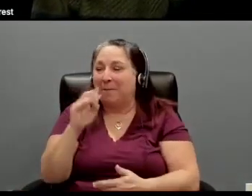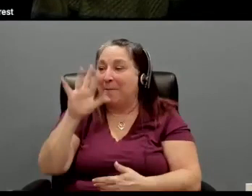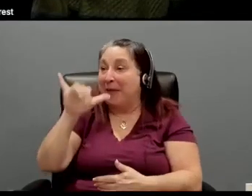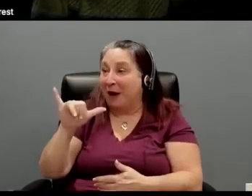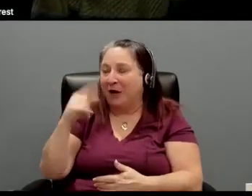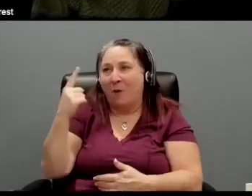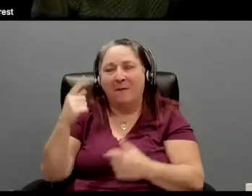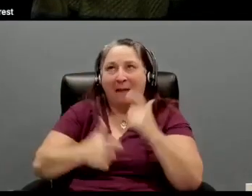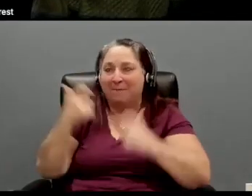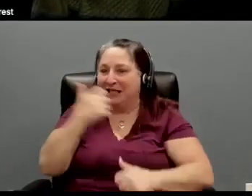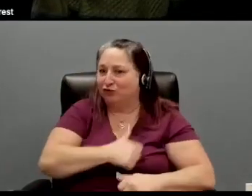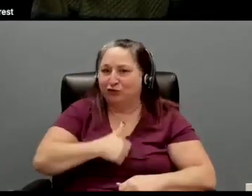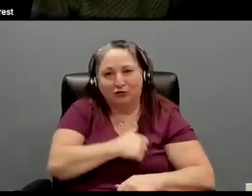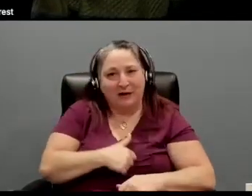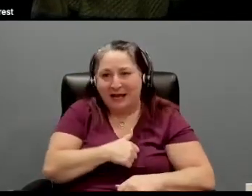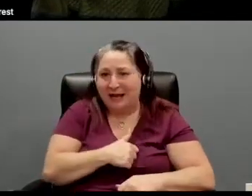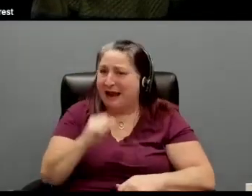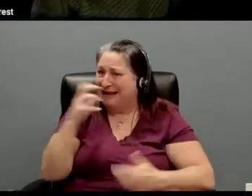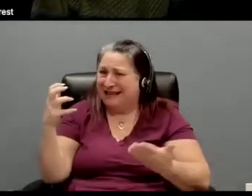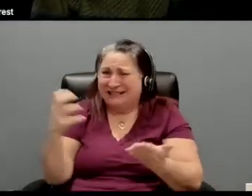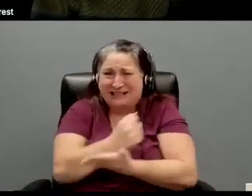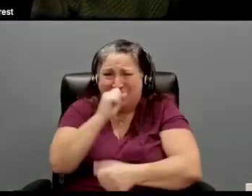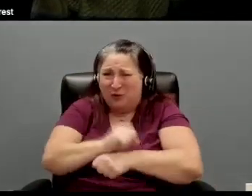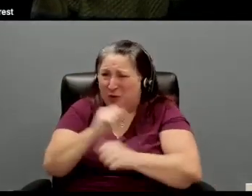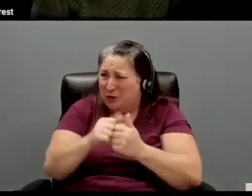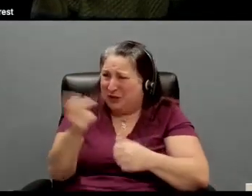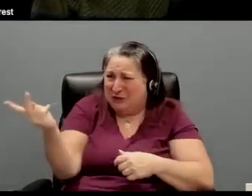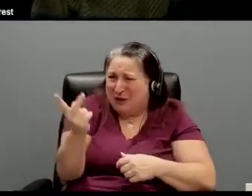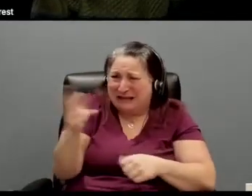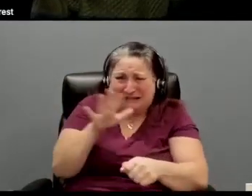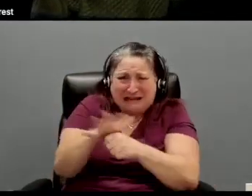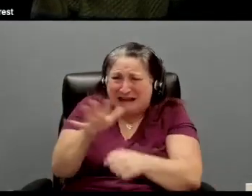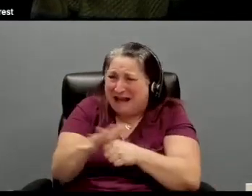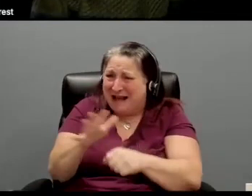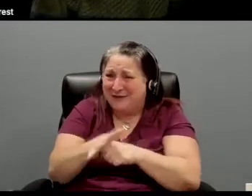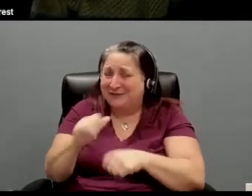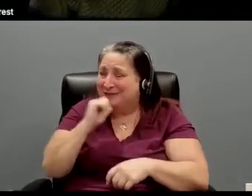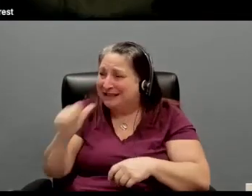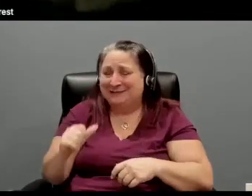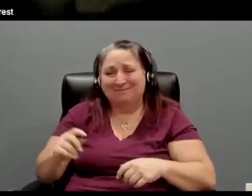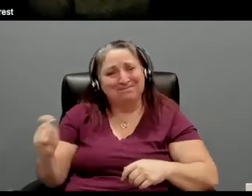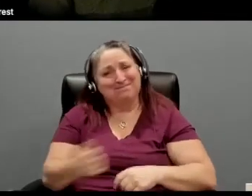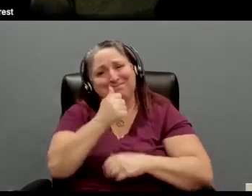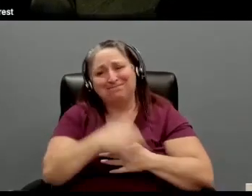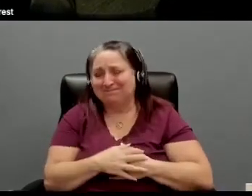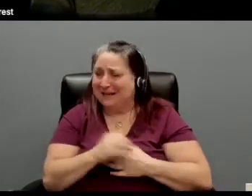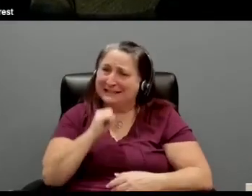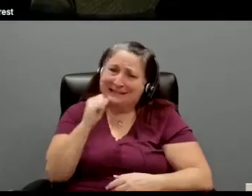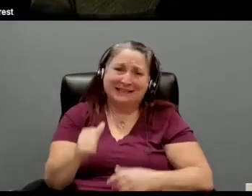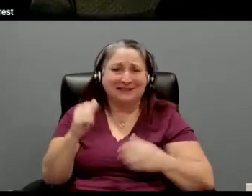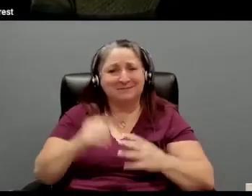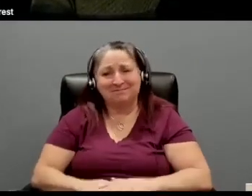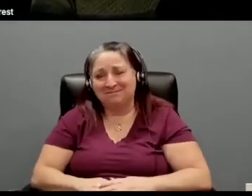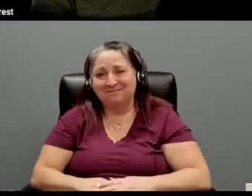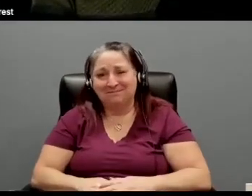movie is, is that I didn't get a chance to work with you guys enough. Oh. I really didn't. You know, I, and I,